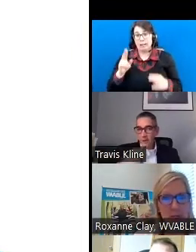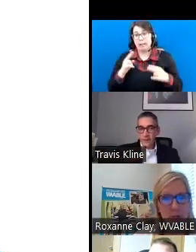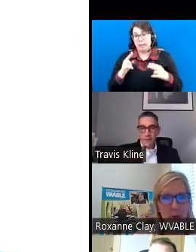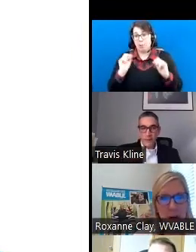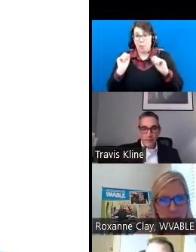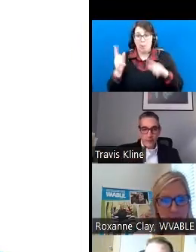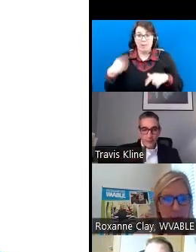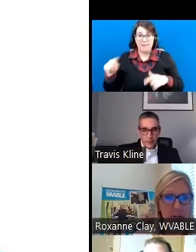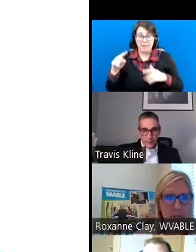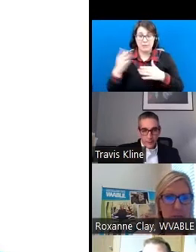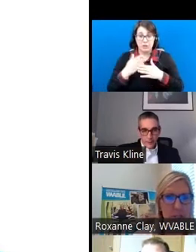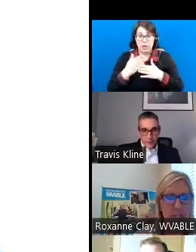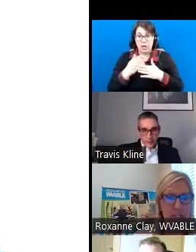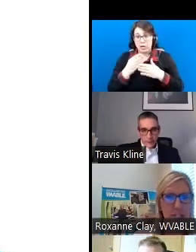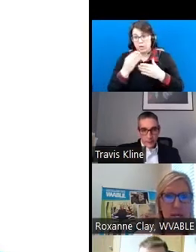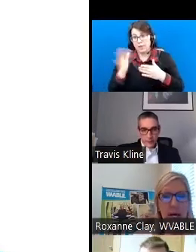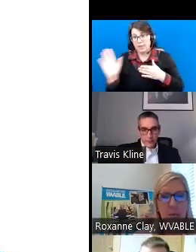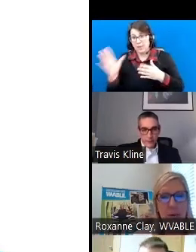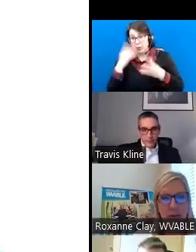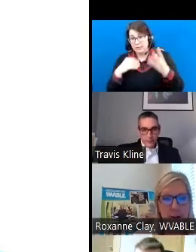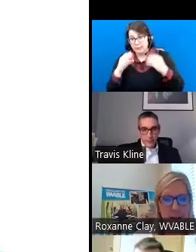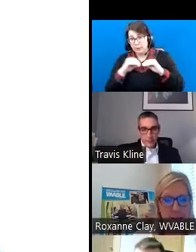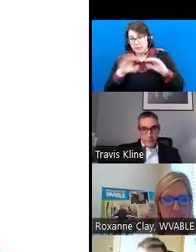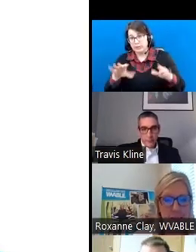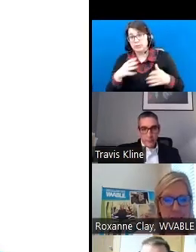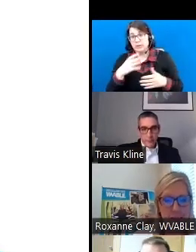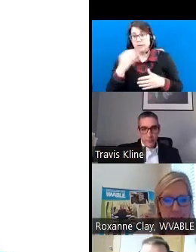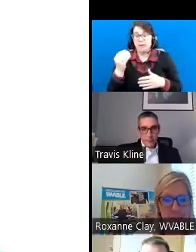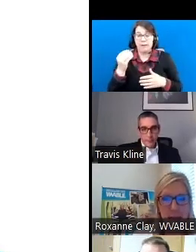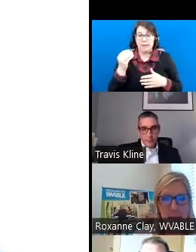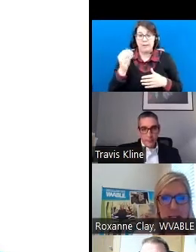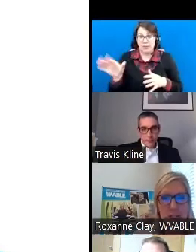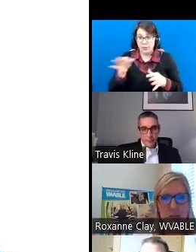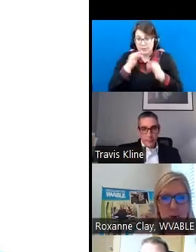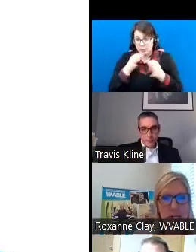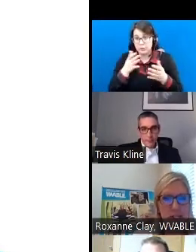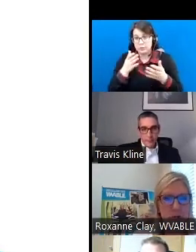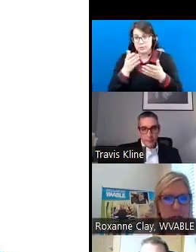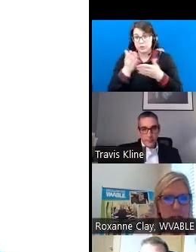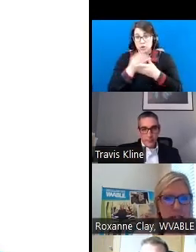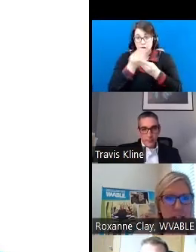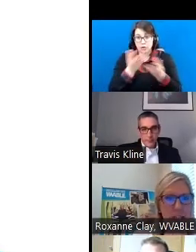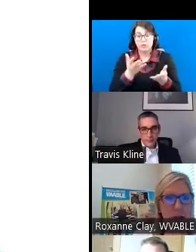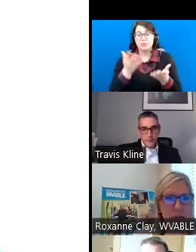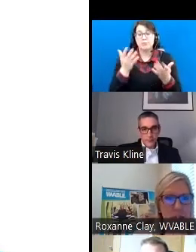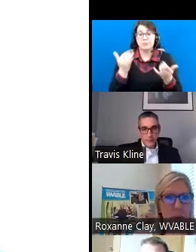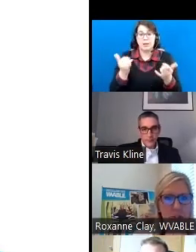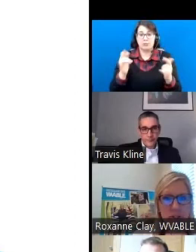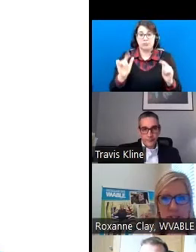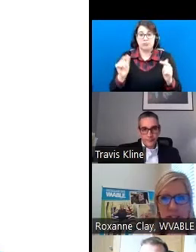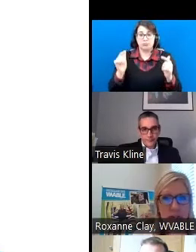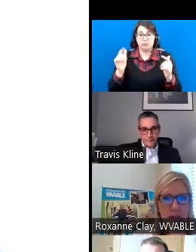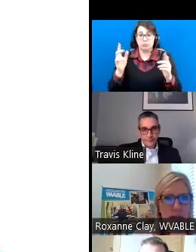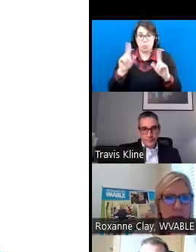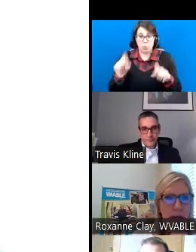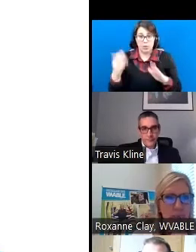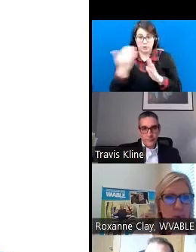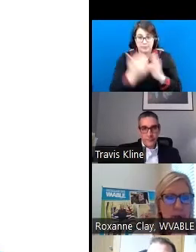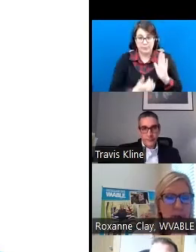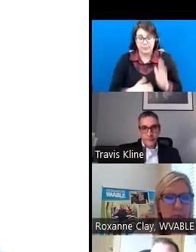to share with you about their experiences, about their expertise. And so let's go ahead and jump to the questions.